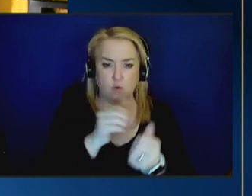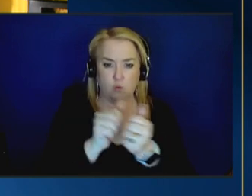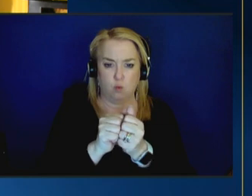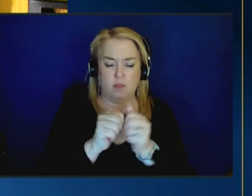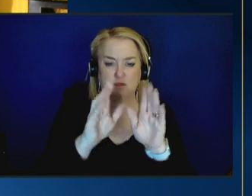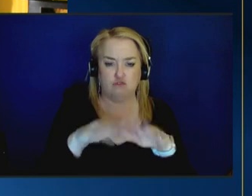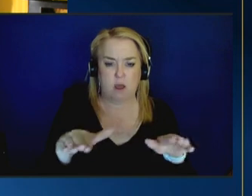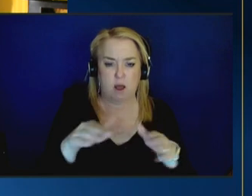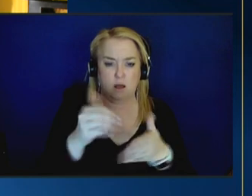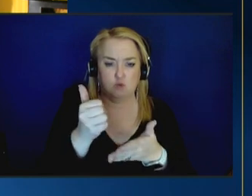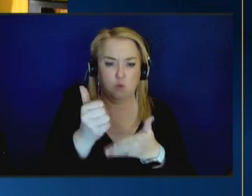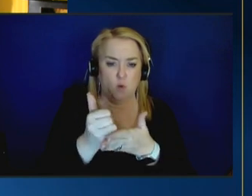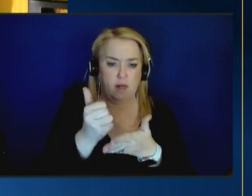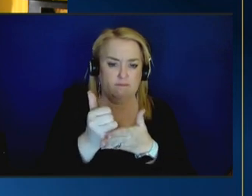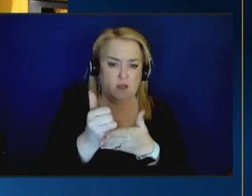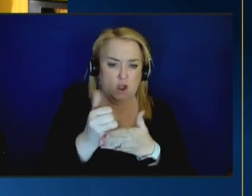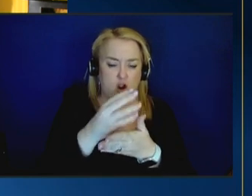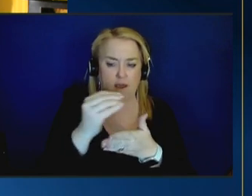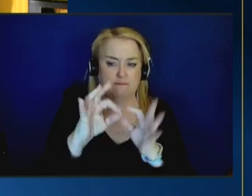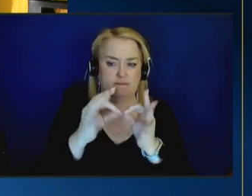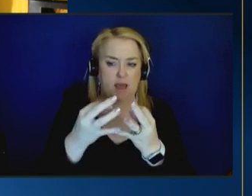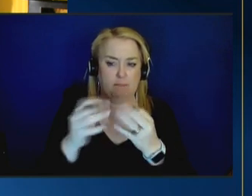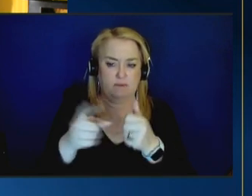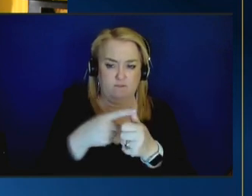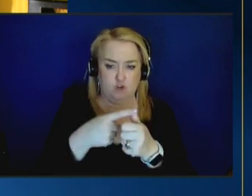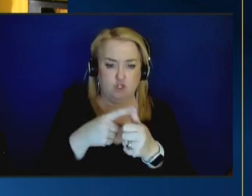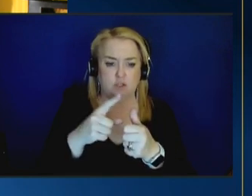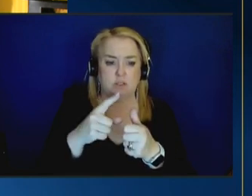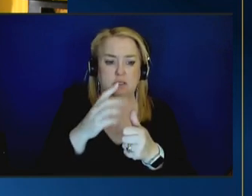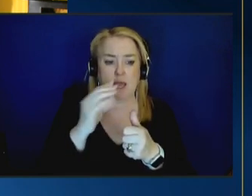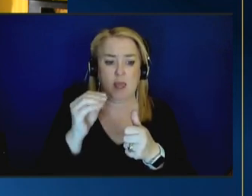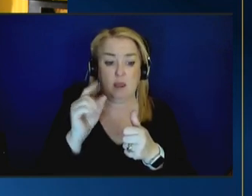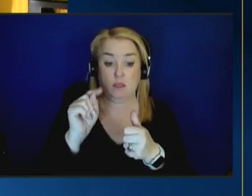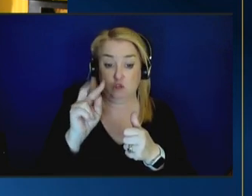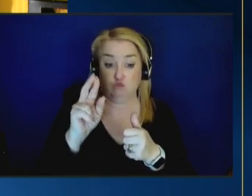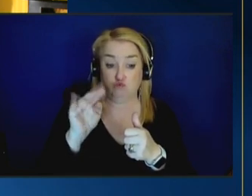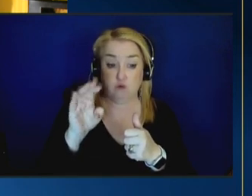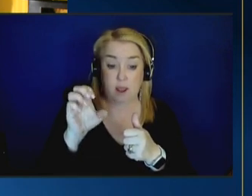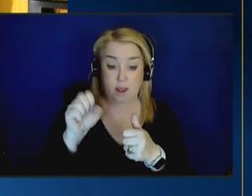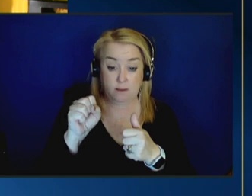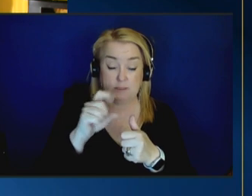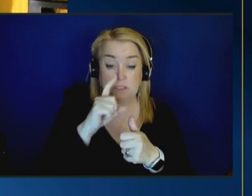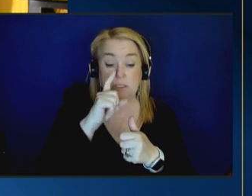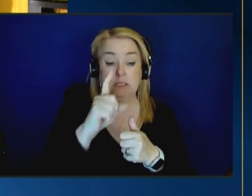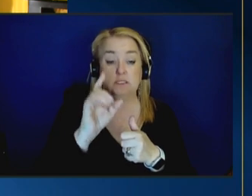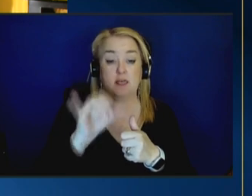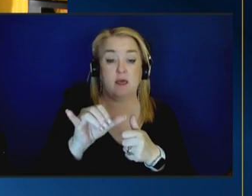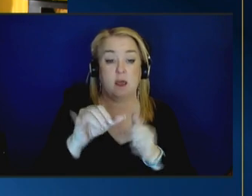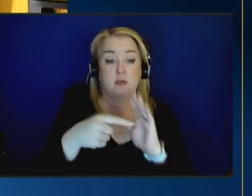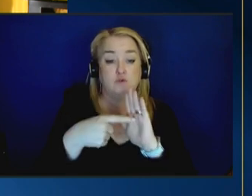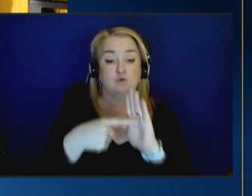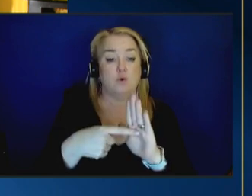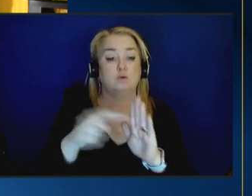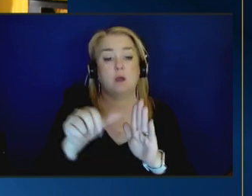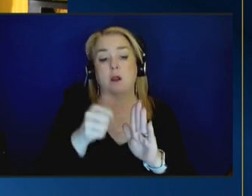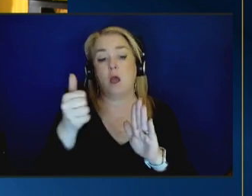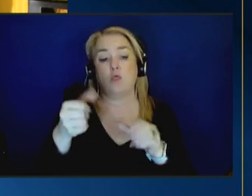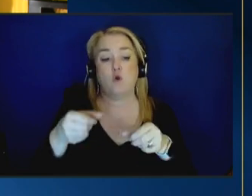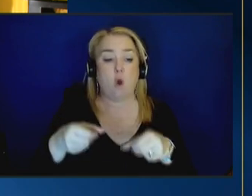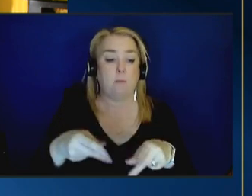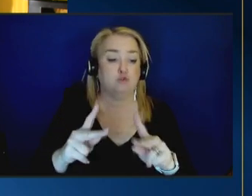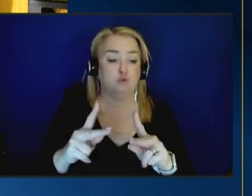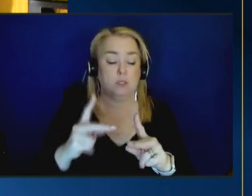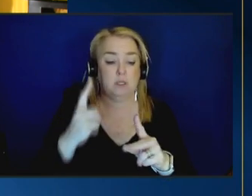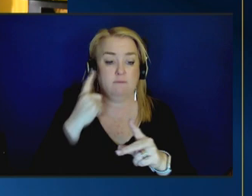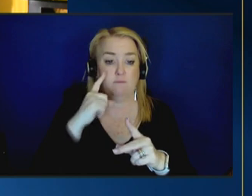child welfare and family first uh and tribes um is is it presented another opportunity to bring to the table together as